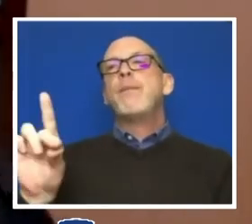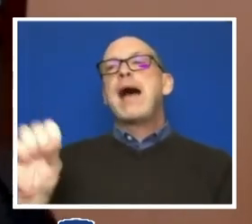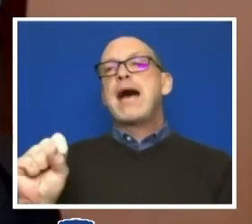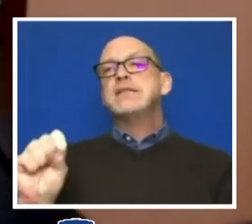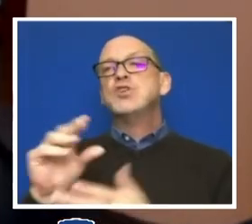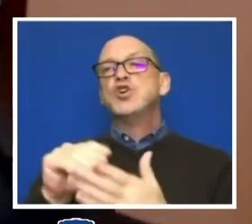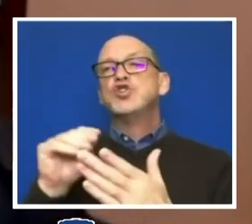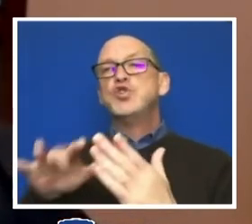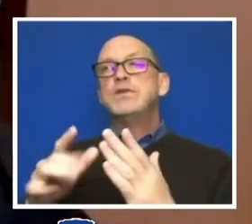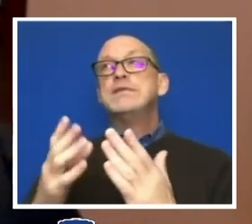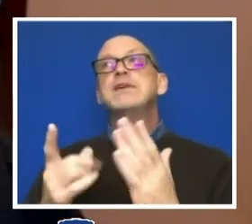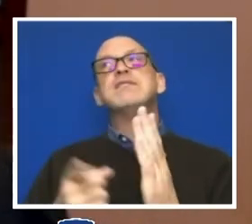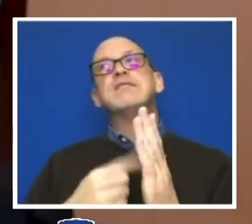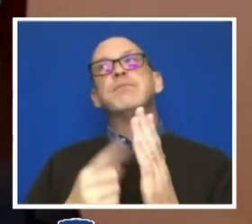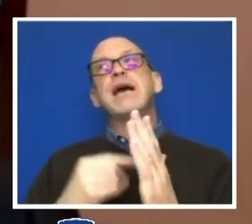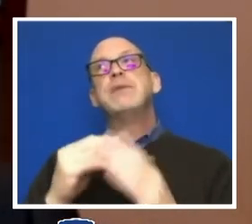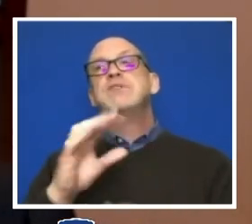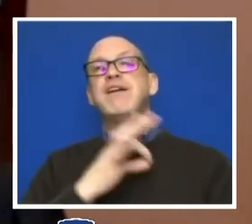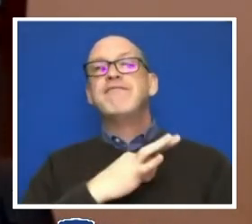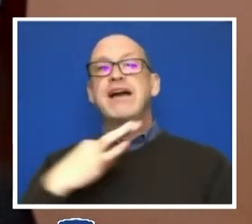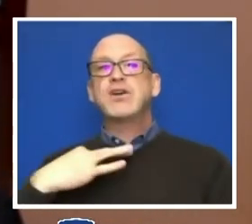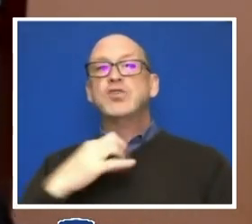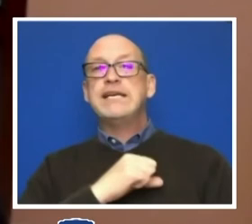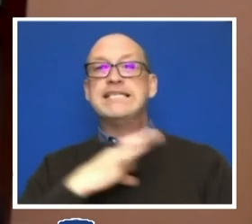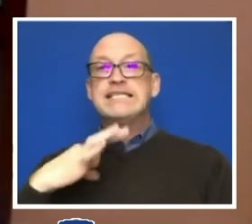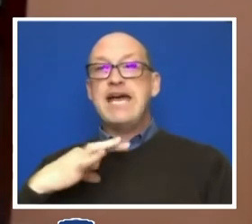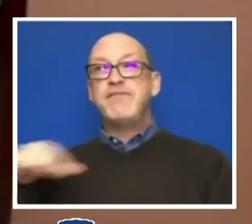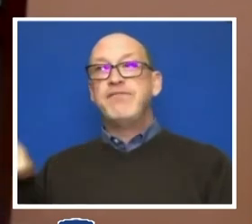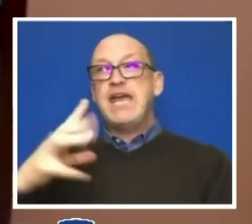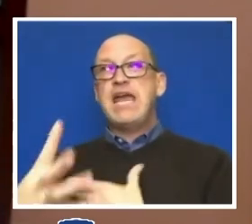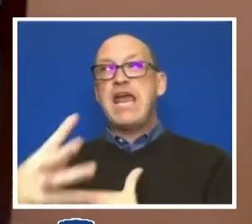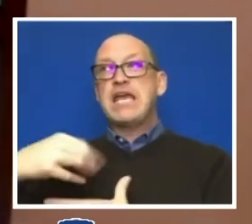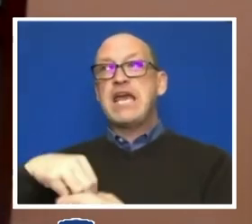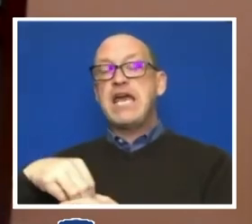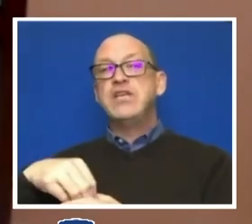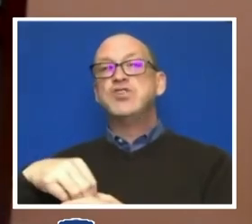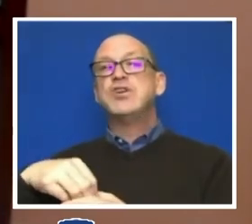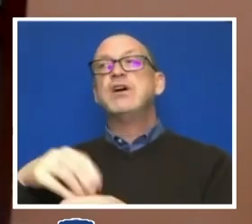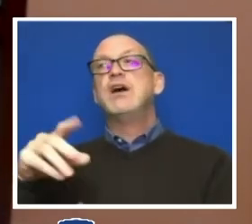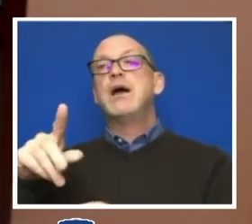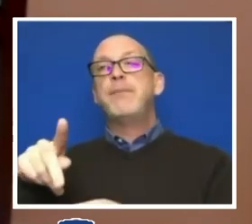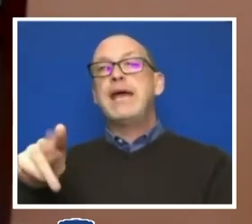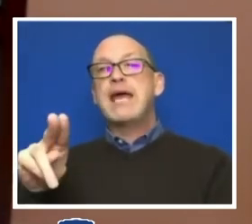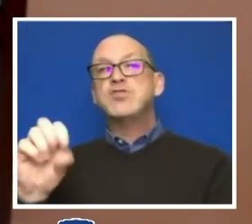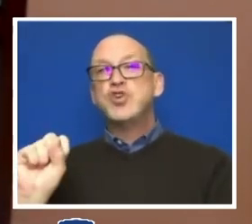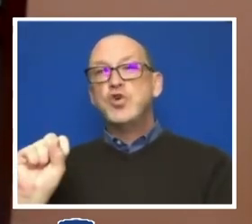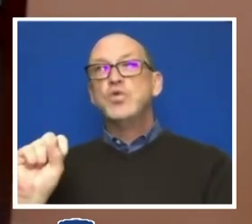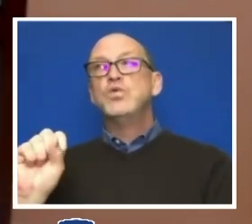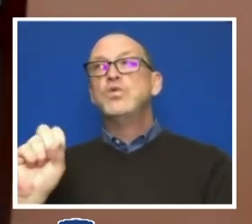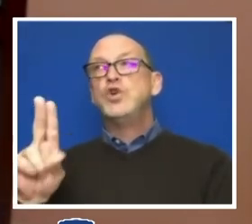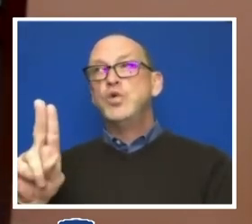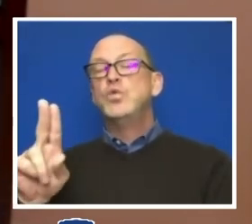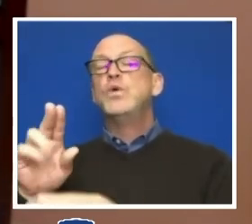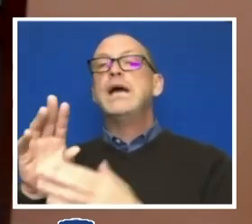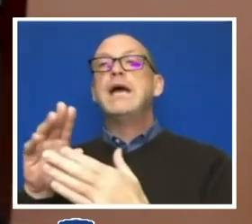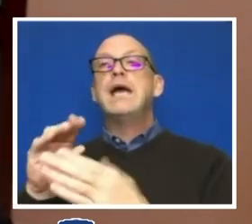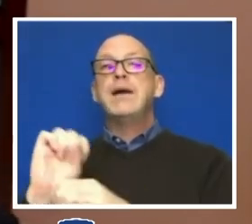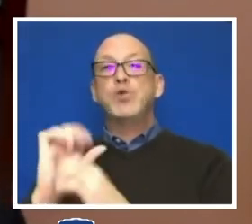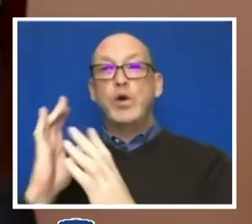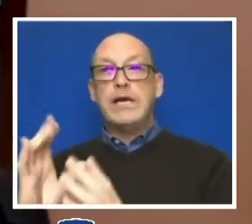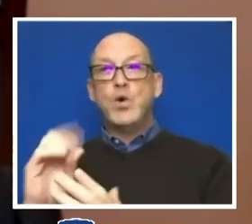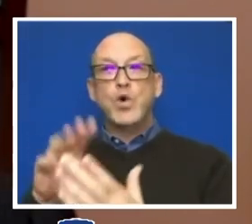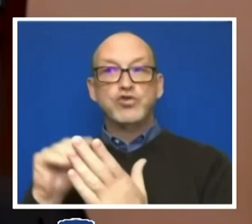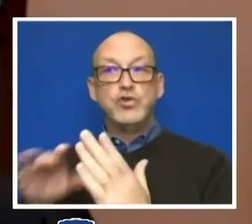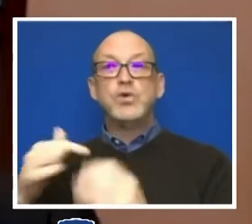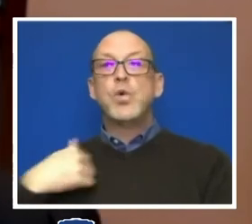sometimes faculty and staff engage in as a Penn State employee or student. And we thought that